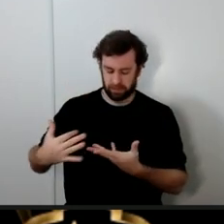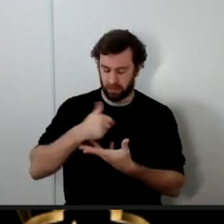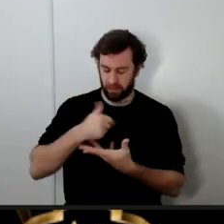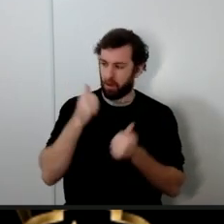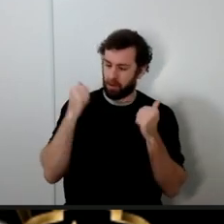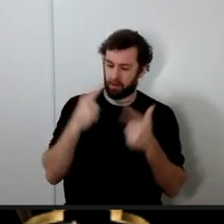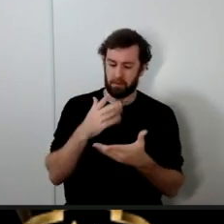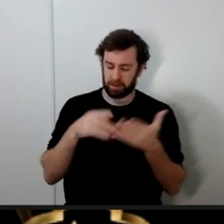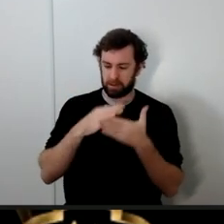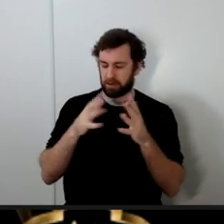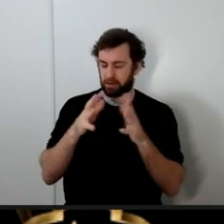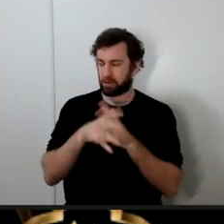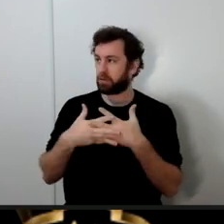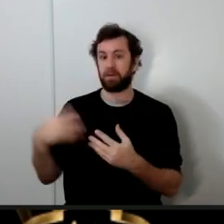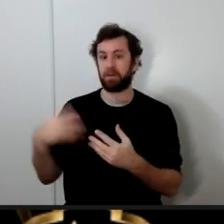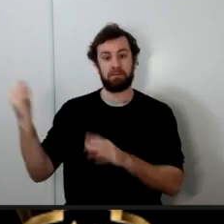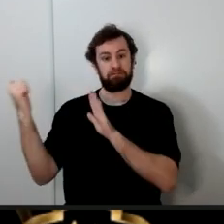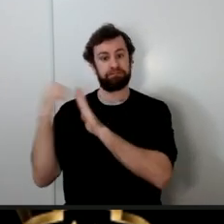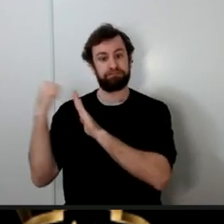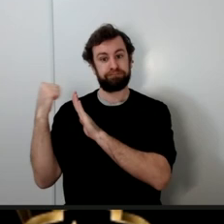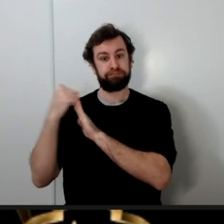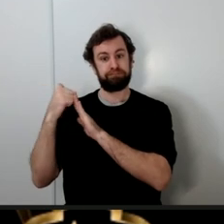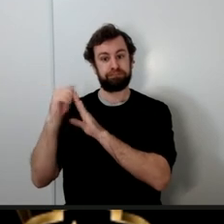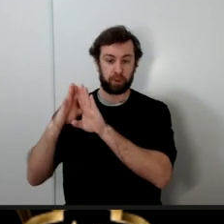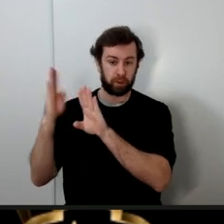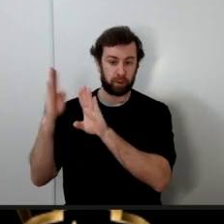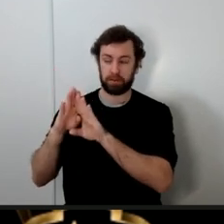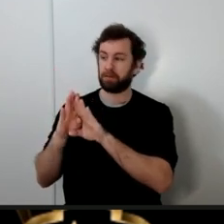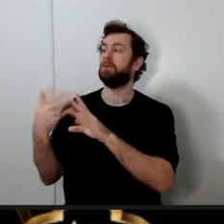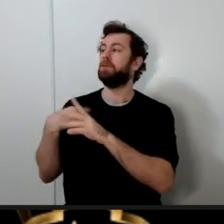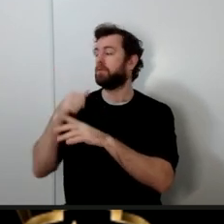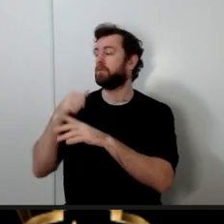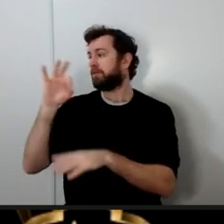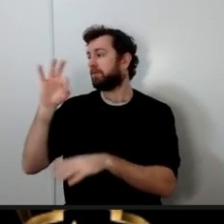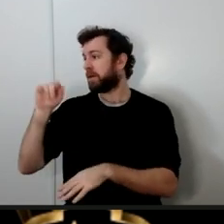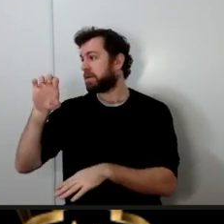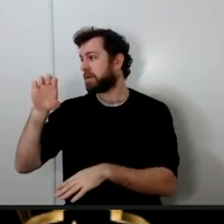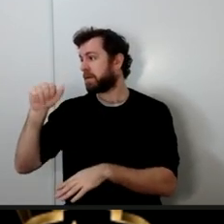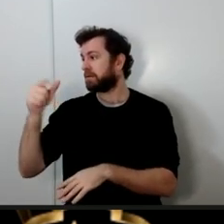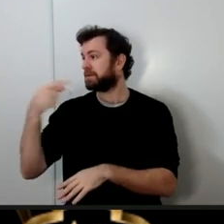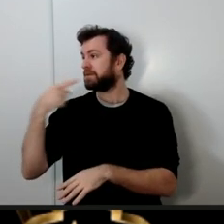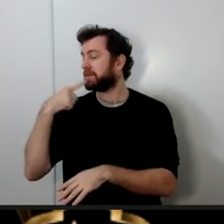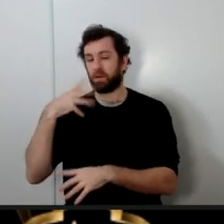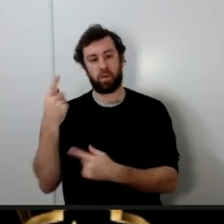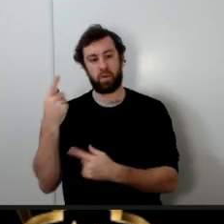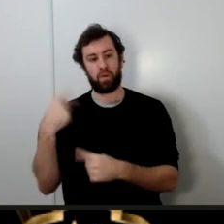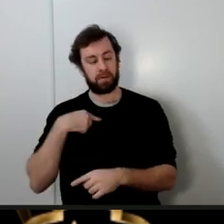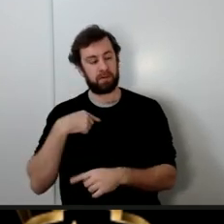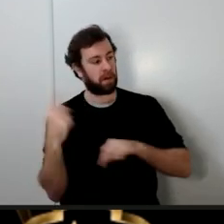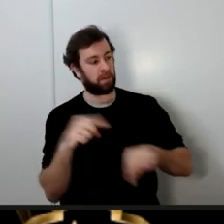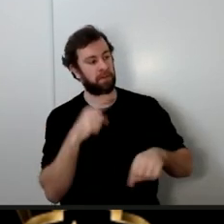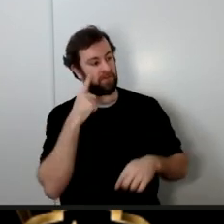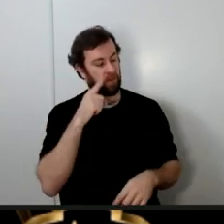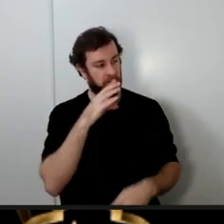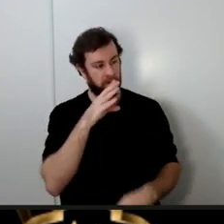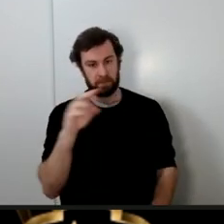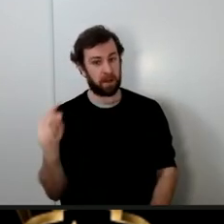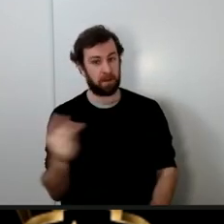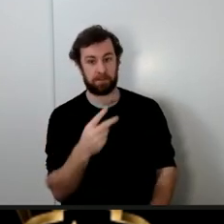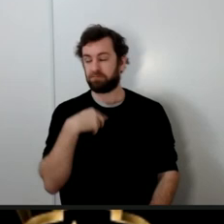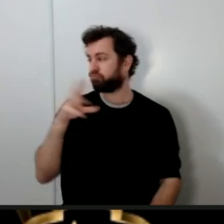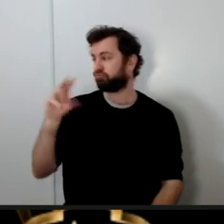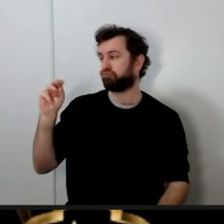come they knock at the door Lady Fatima goes from behind the door she tells them what do you want they said we have come for Ali she says no Ali is not going to come